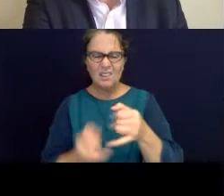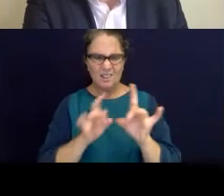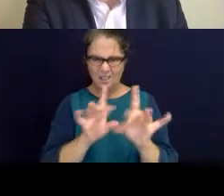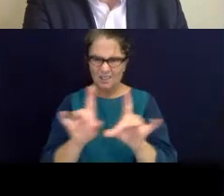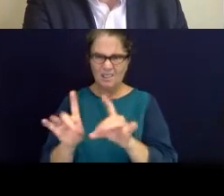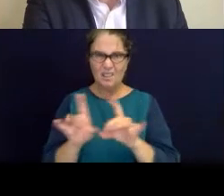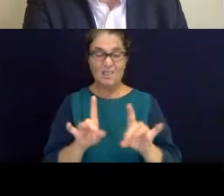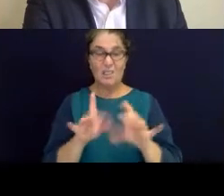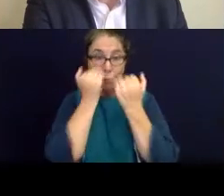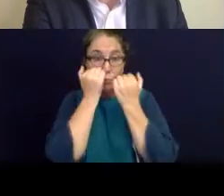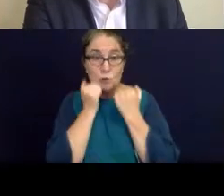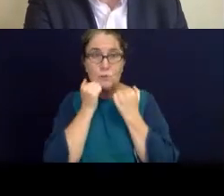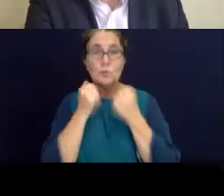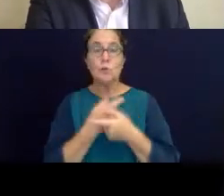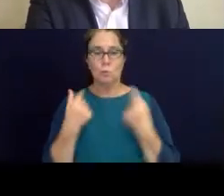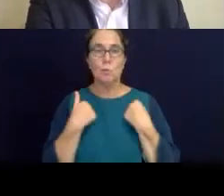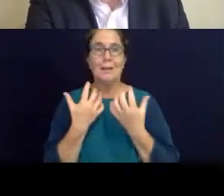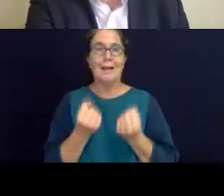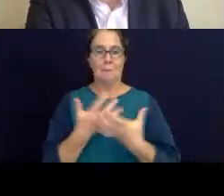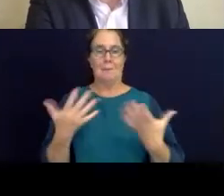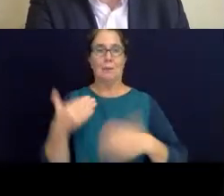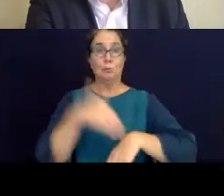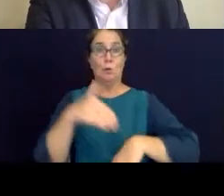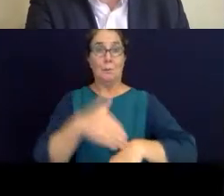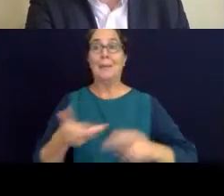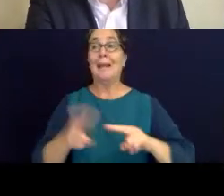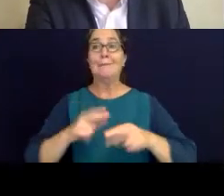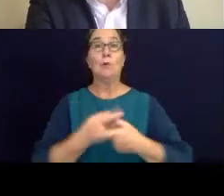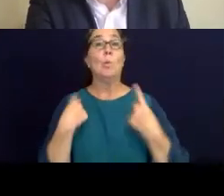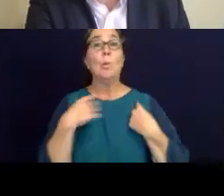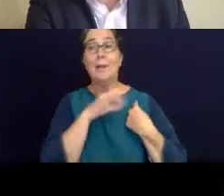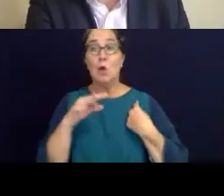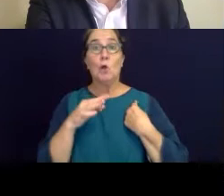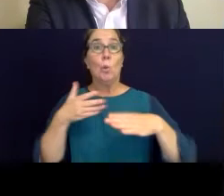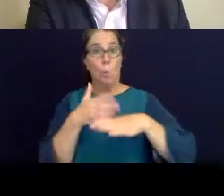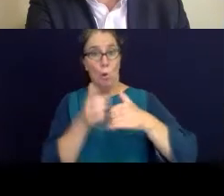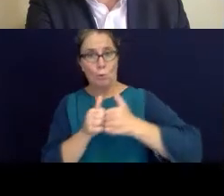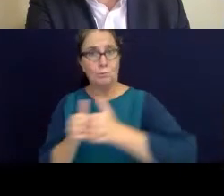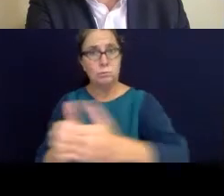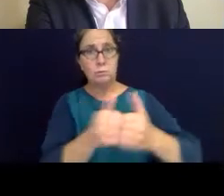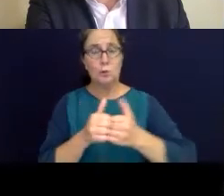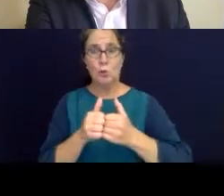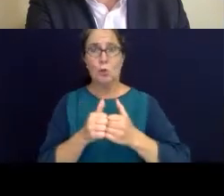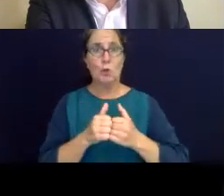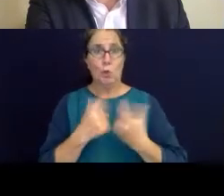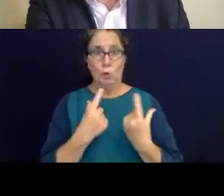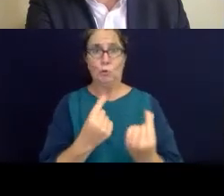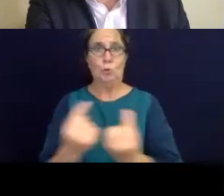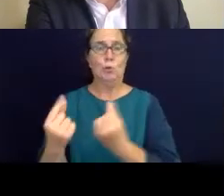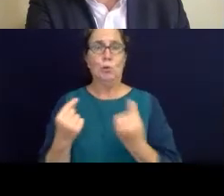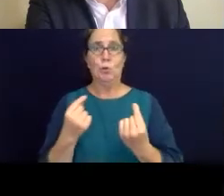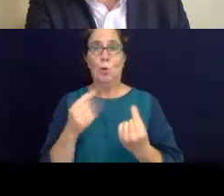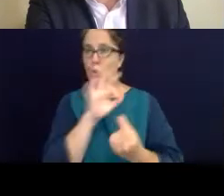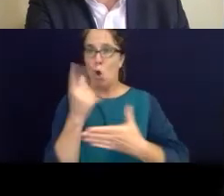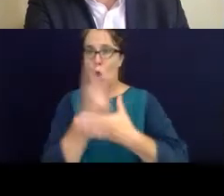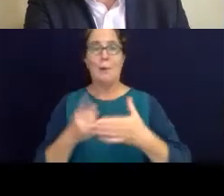trouble. And if we don't come together and do something, it's not only any bad for us, it's going to be bad for the whole